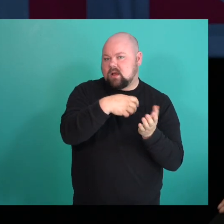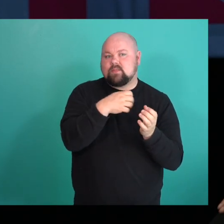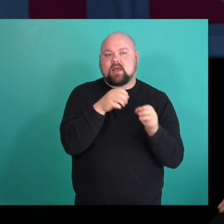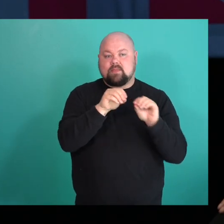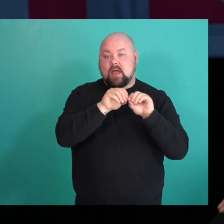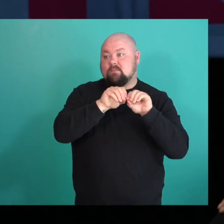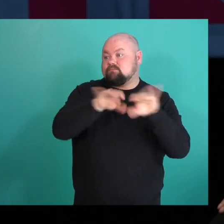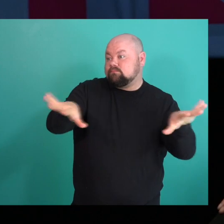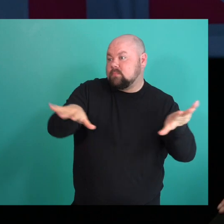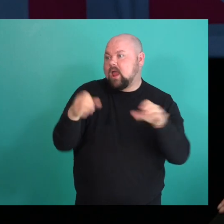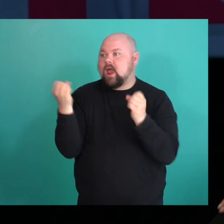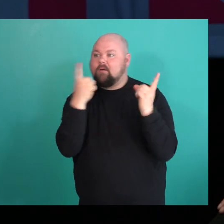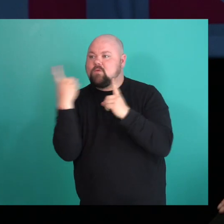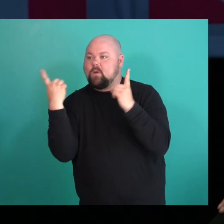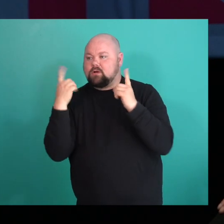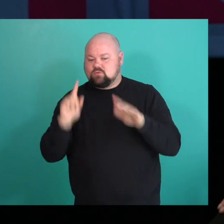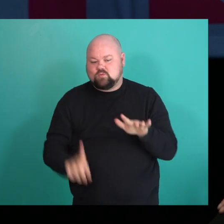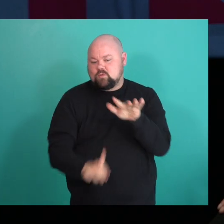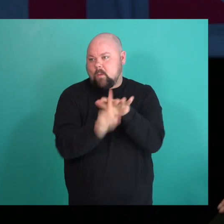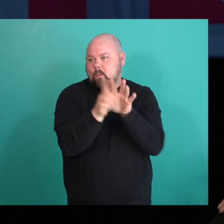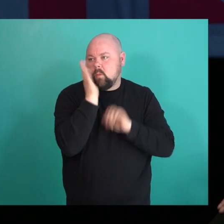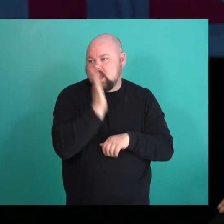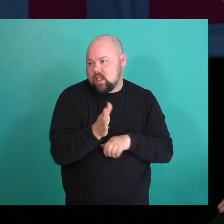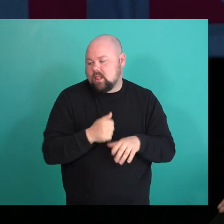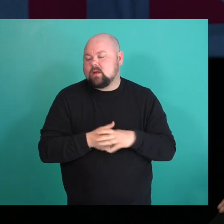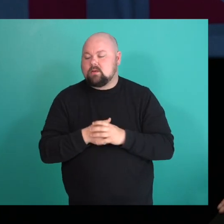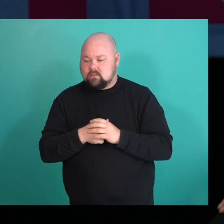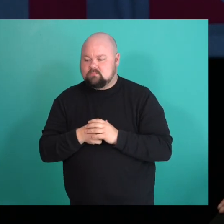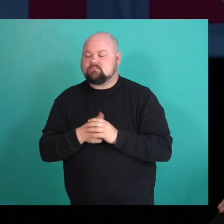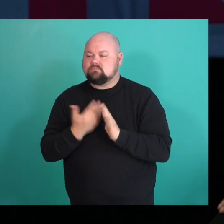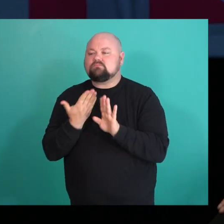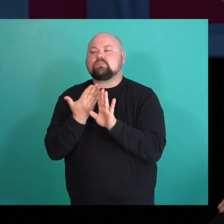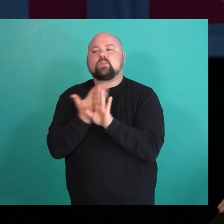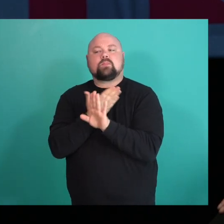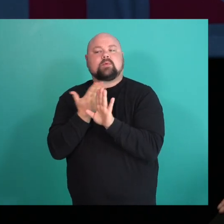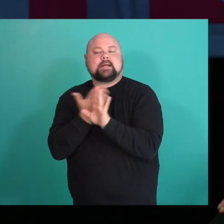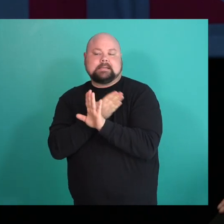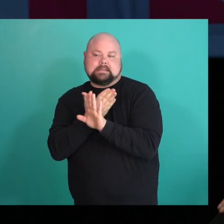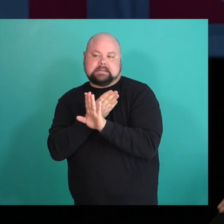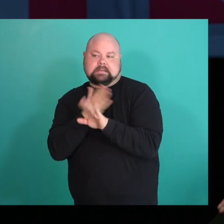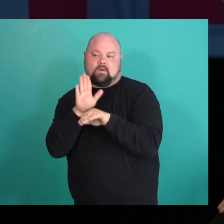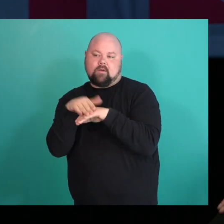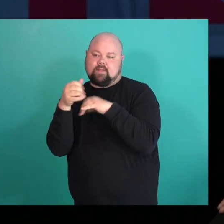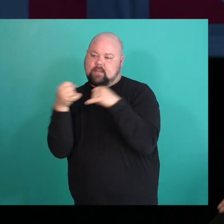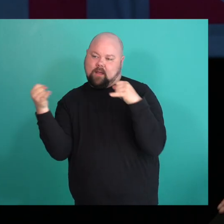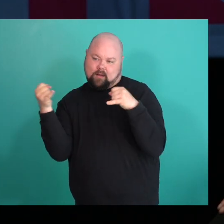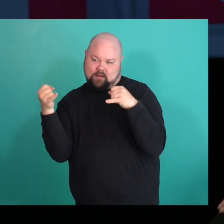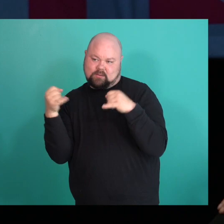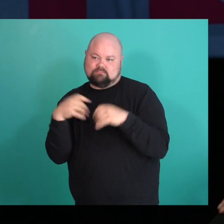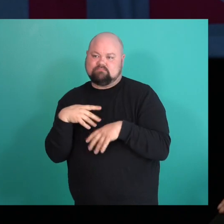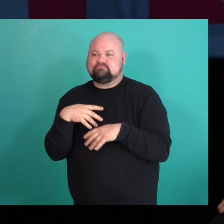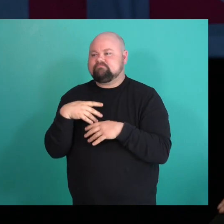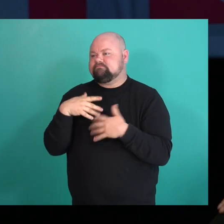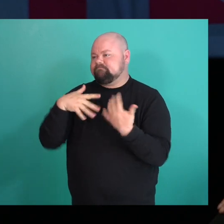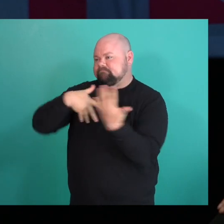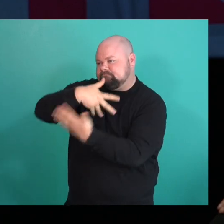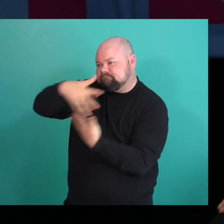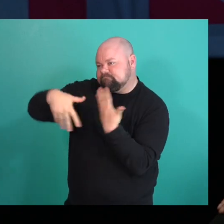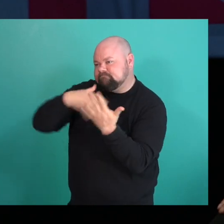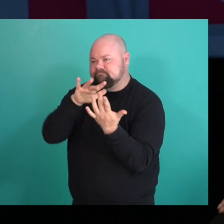everybody would go to the dance, you know? So prior to the days of, um, of the internet and social networking,